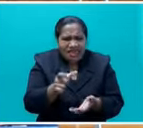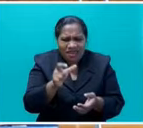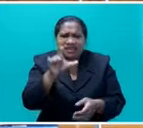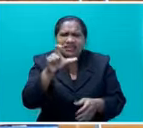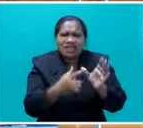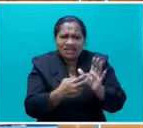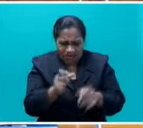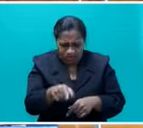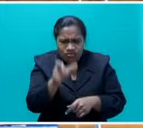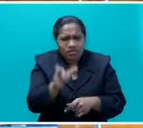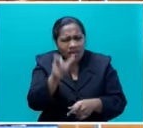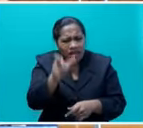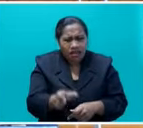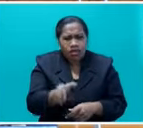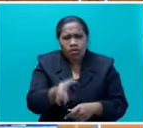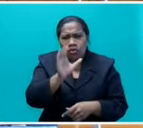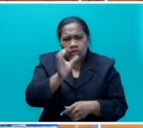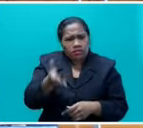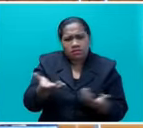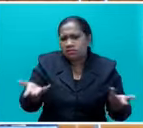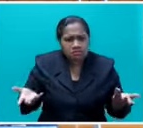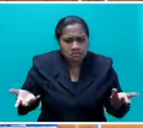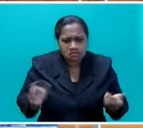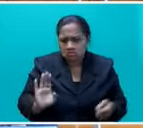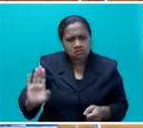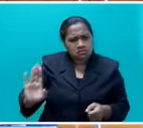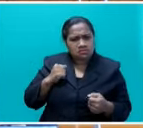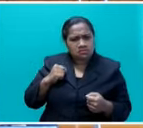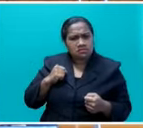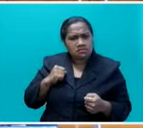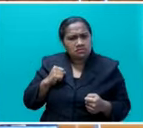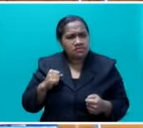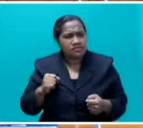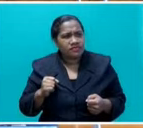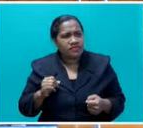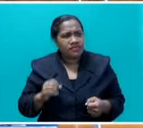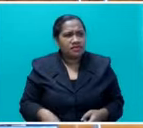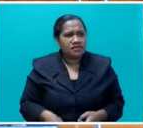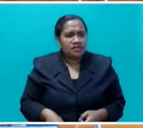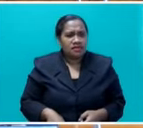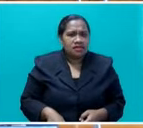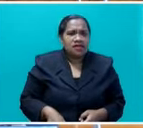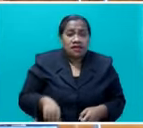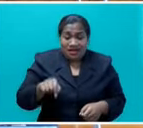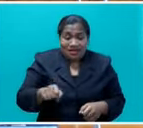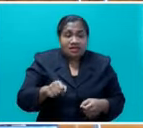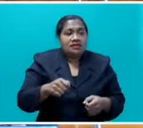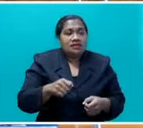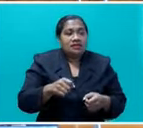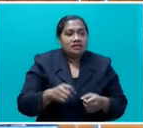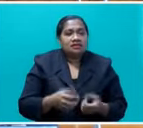So, we don't think there's anything specifically wrong with it. Of course, we'd like them to spend the entire sum of money on non